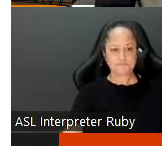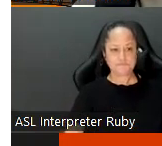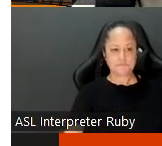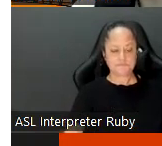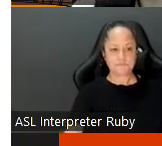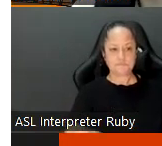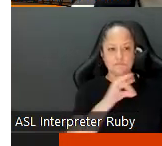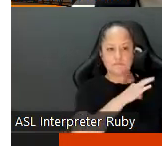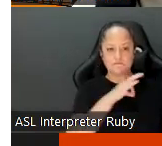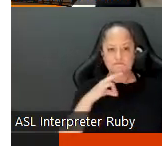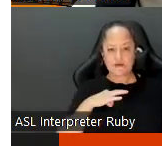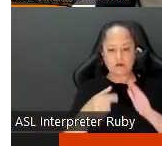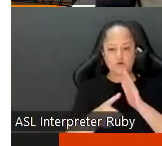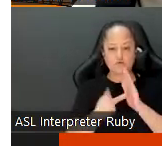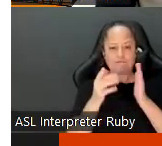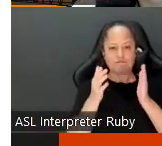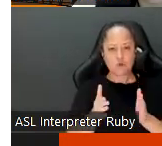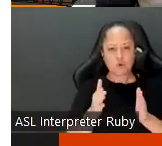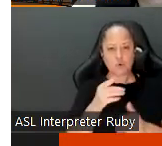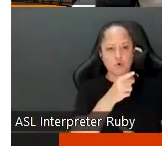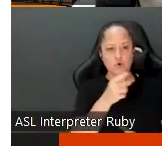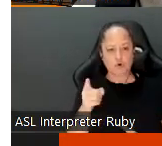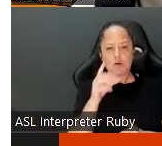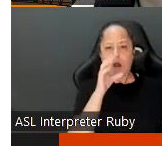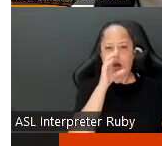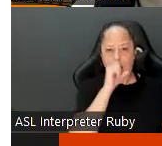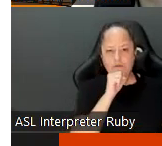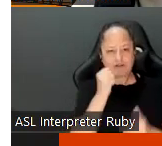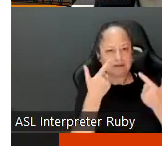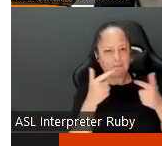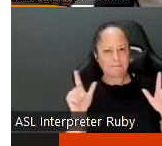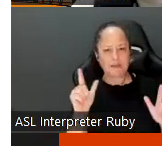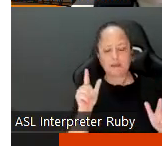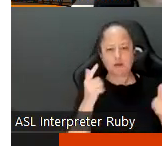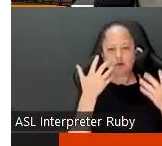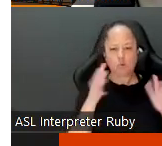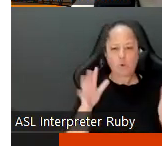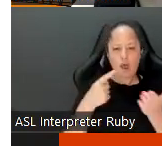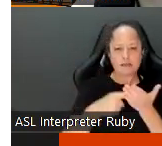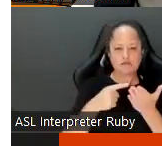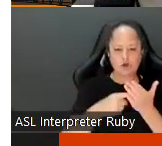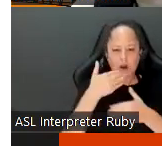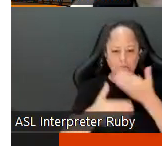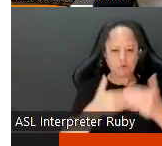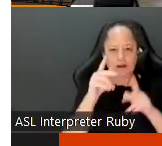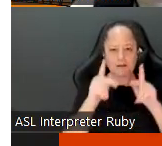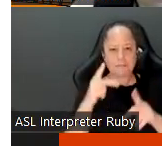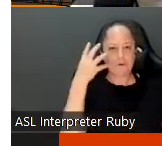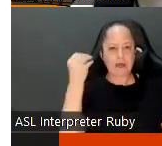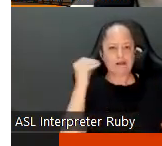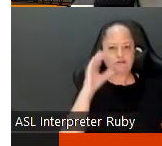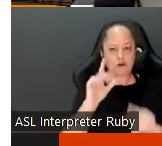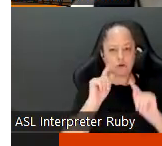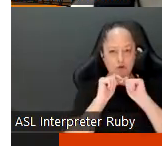for faculty reviewers um so the big one is confidentiality um you don't want to talk about the process with people outside of your